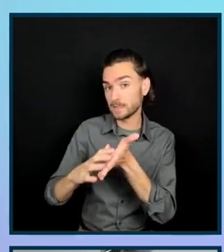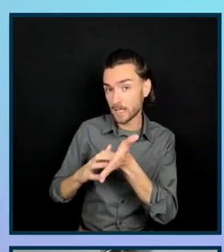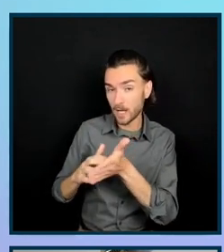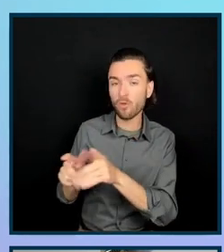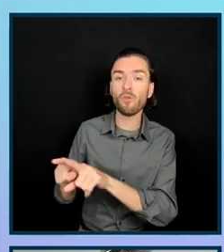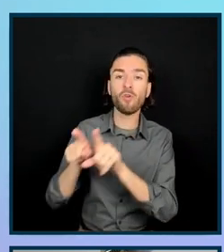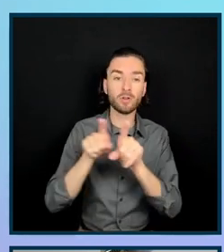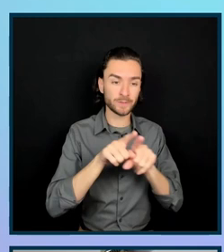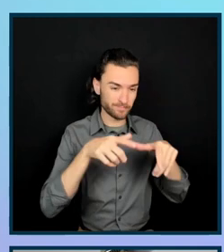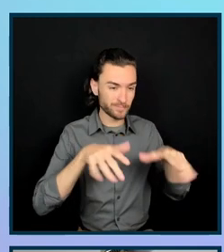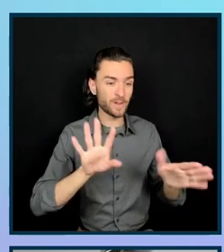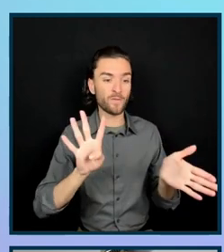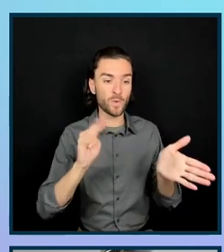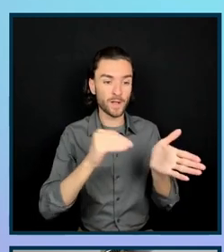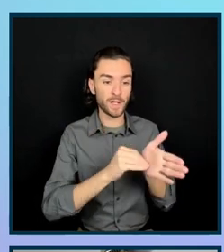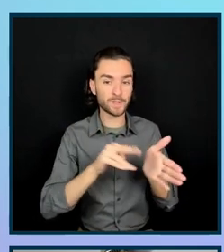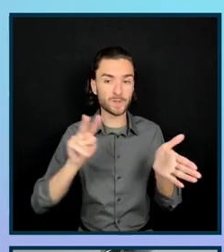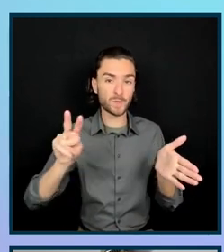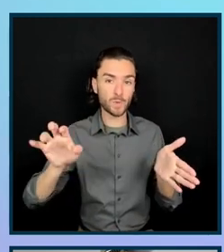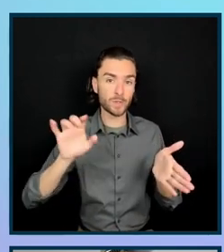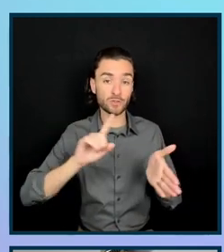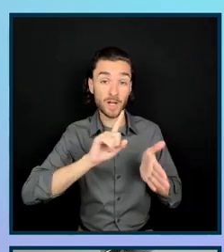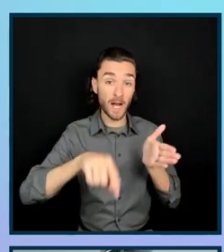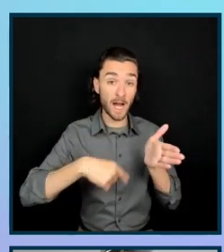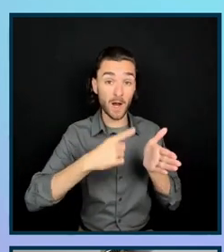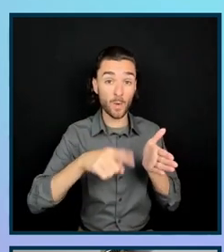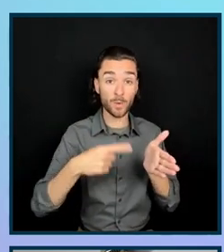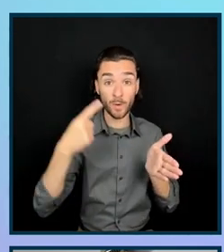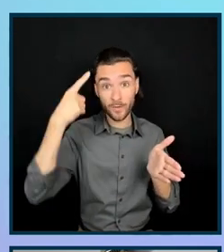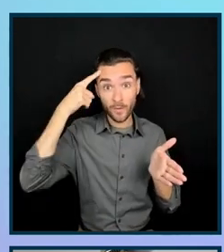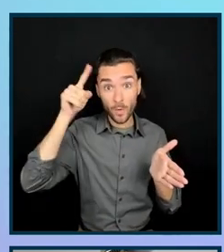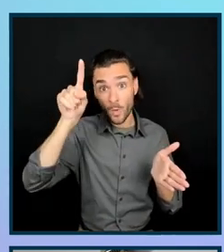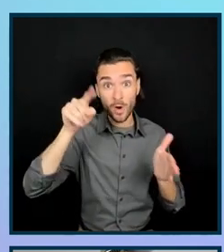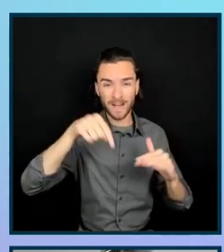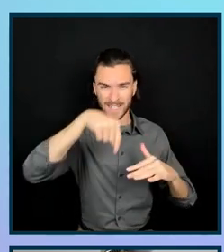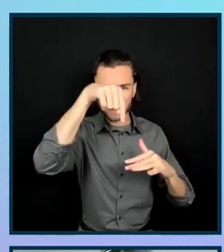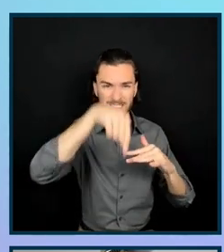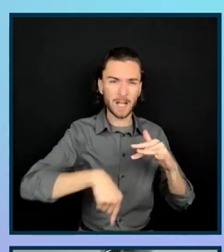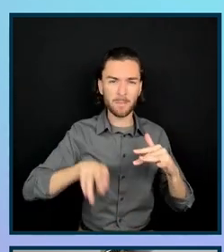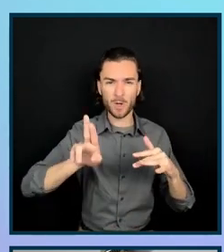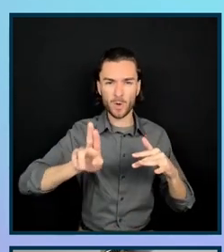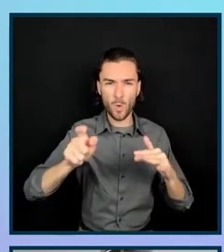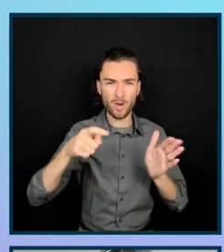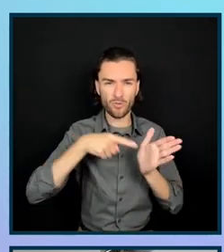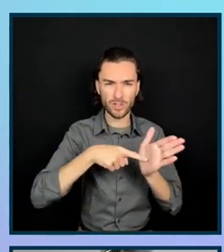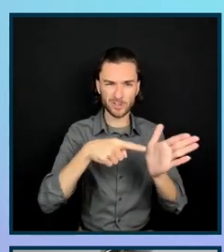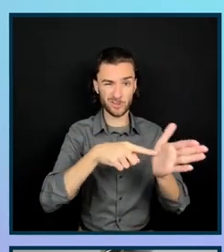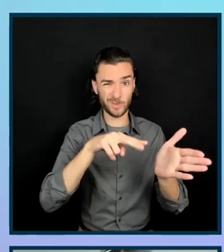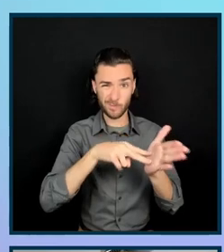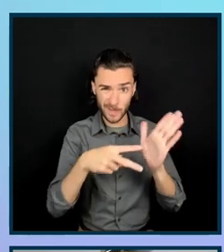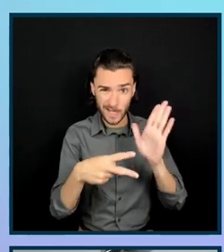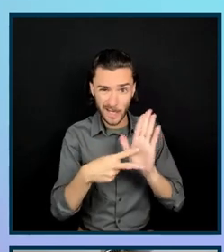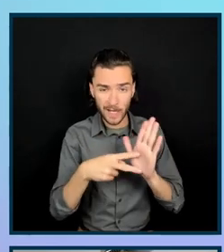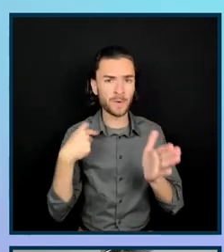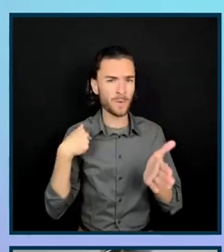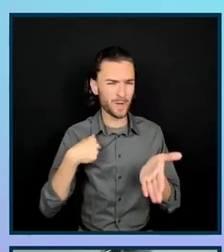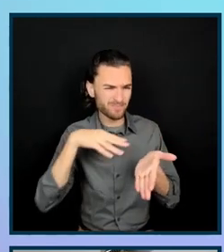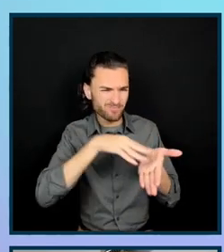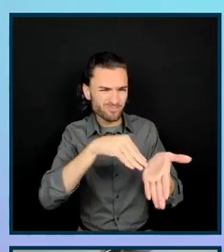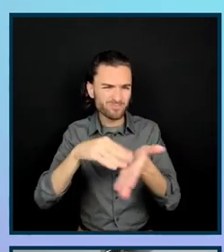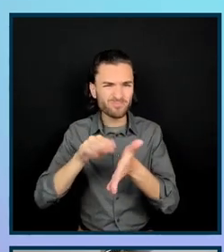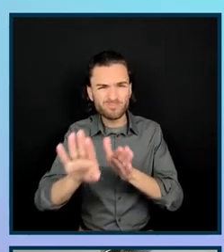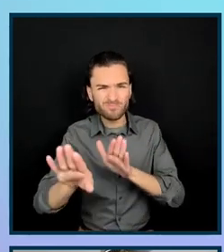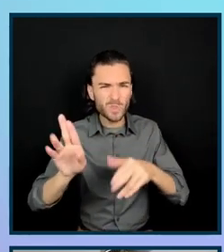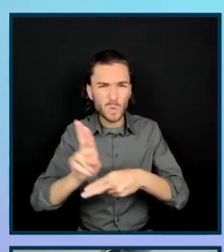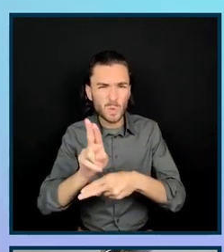over 4,200 hours of in-depth UX research, which means we really understand your user needs, their motivations, and their